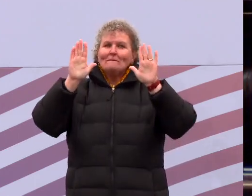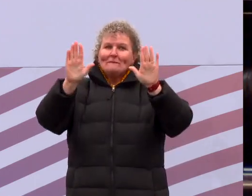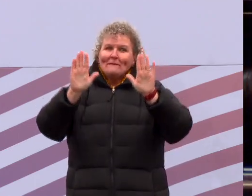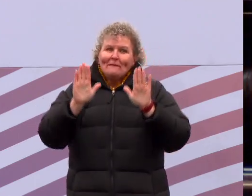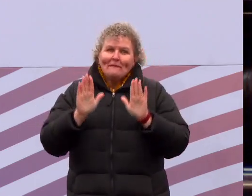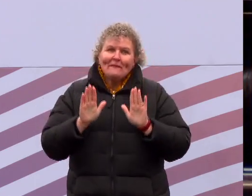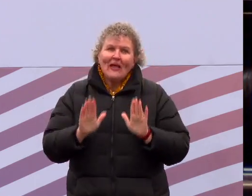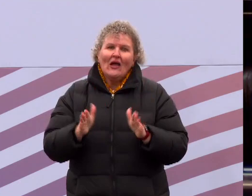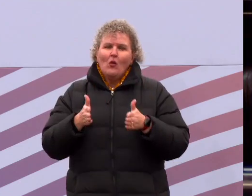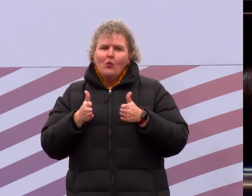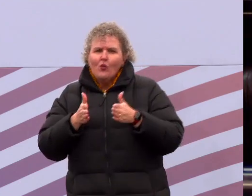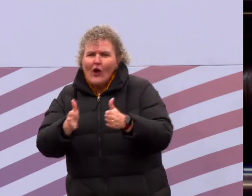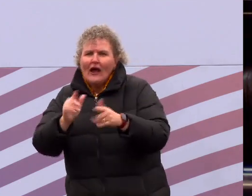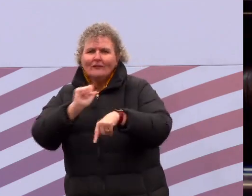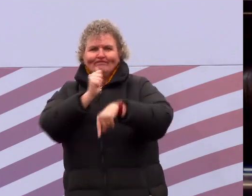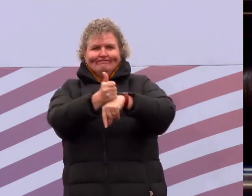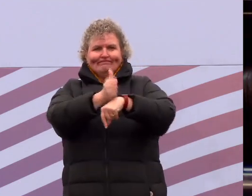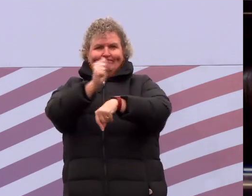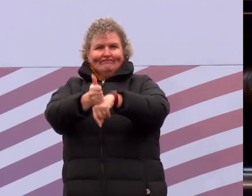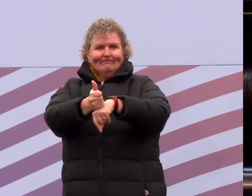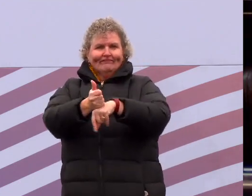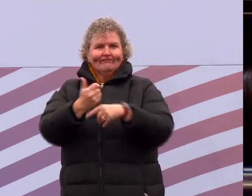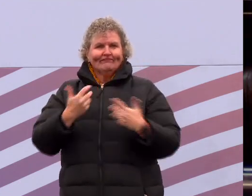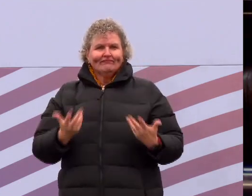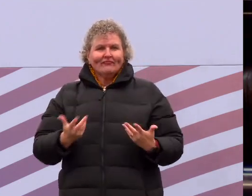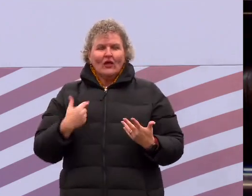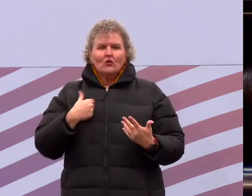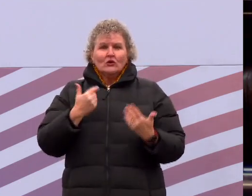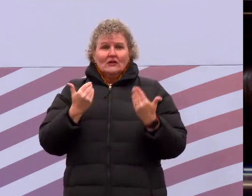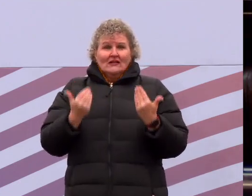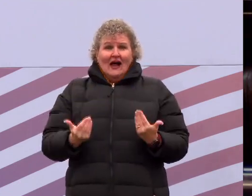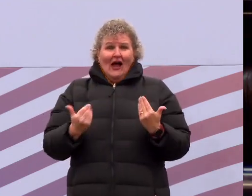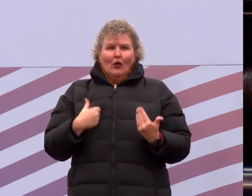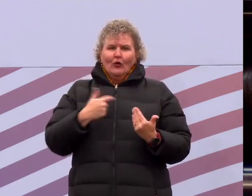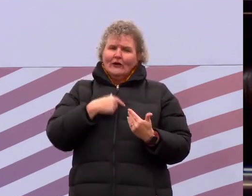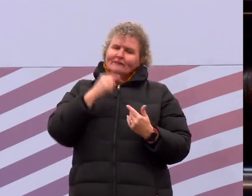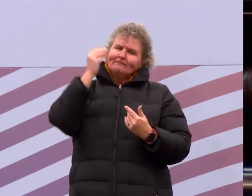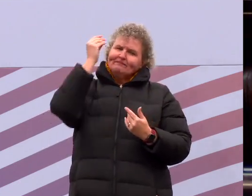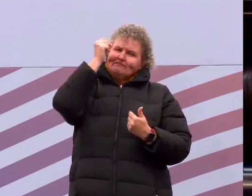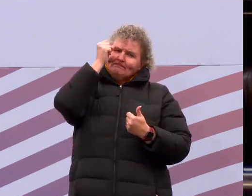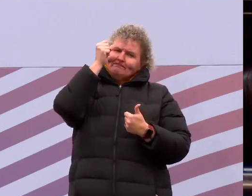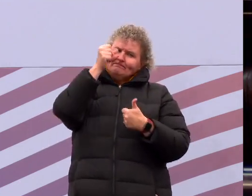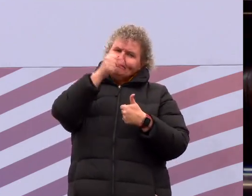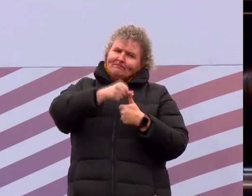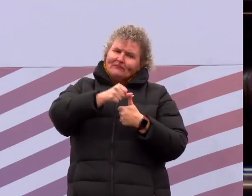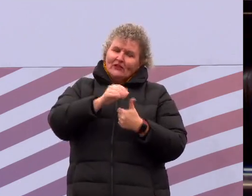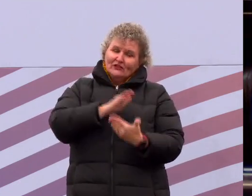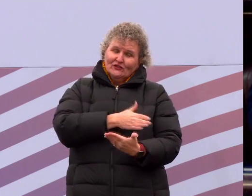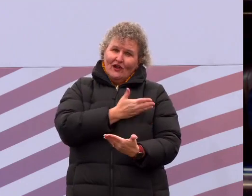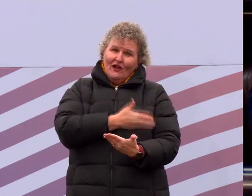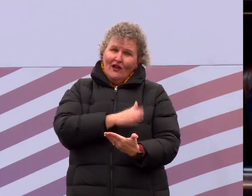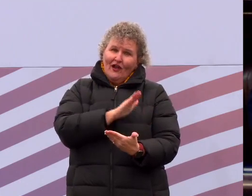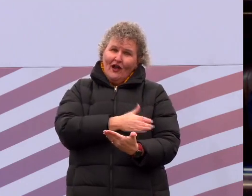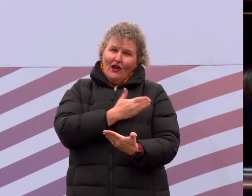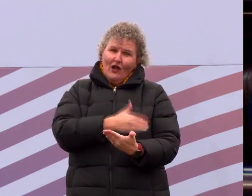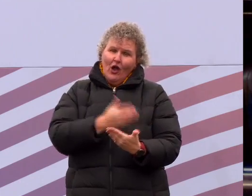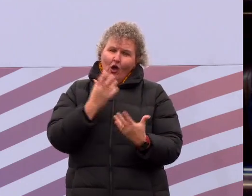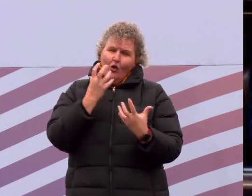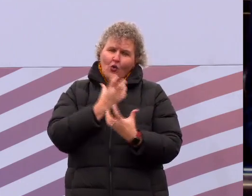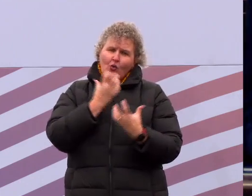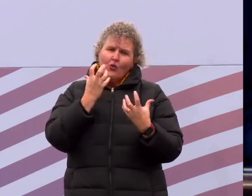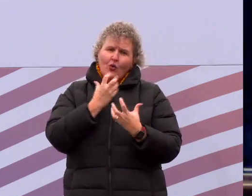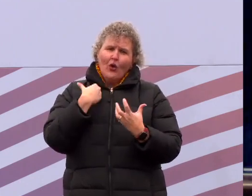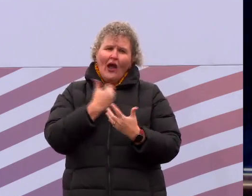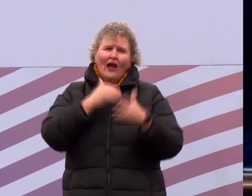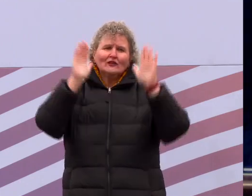This day certainly reminds all of us of the song, How Great Is Our God. And we know that all